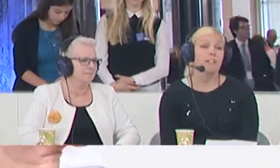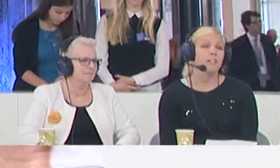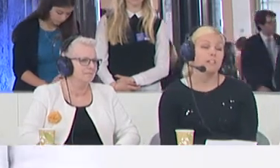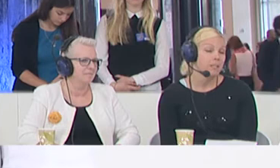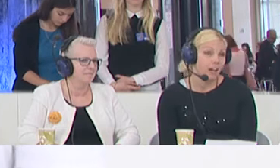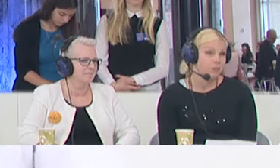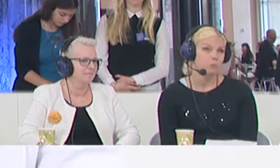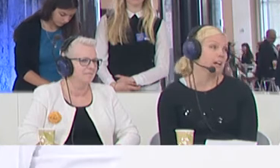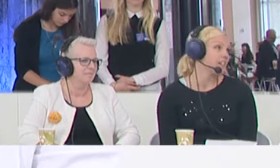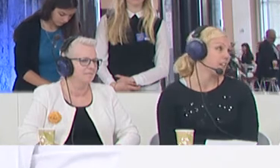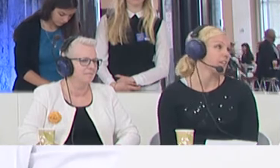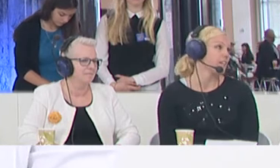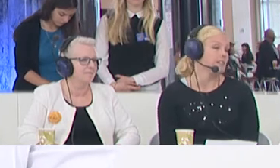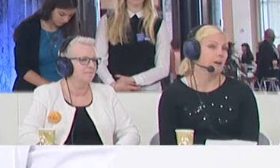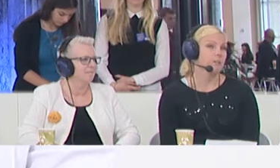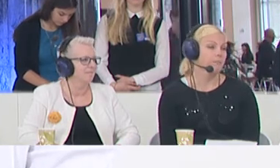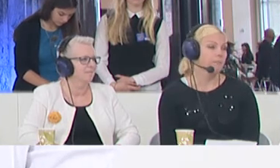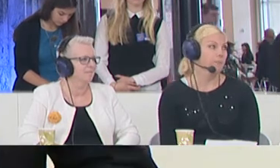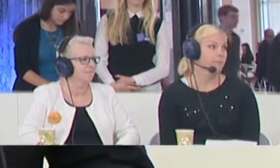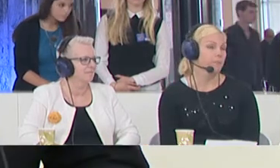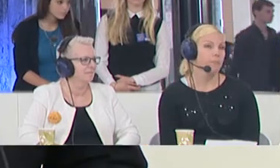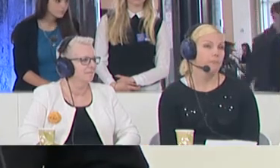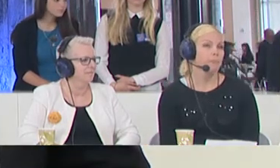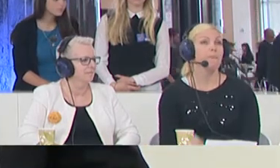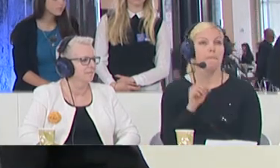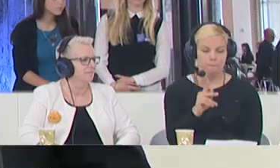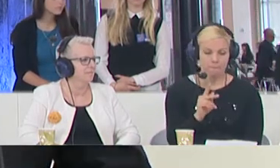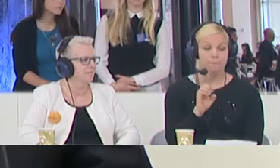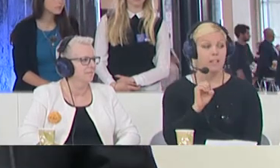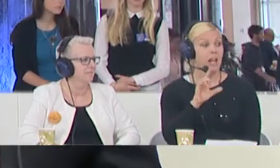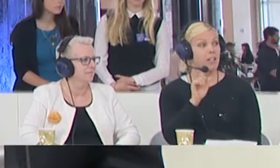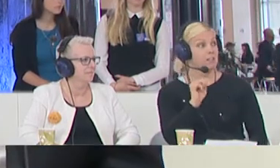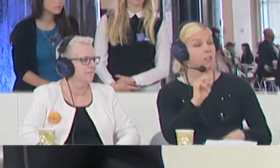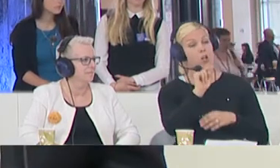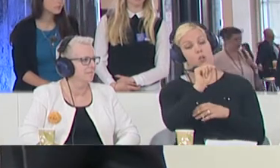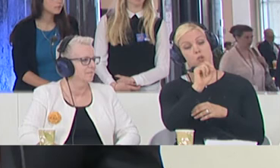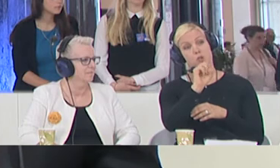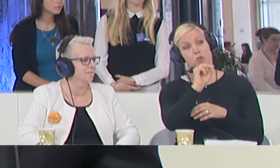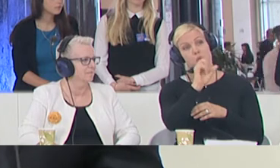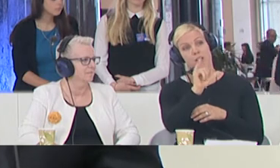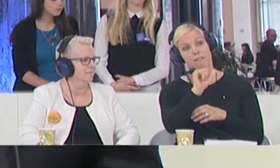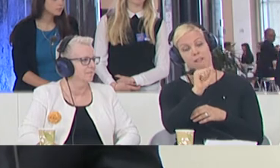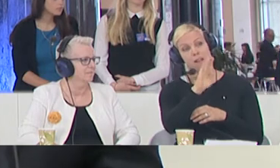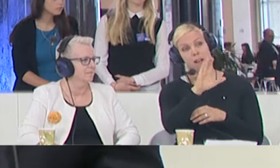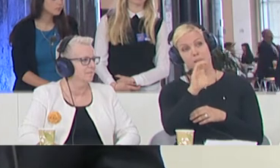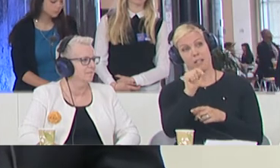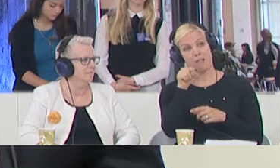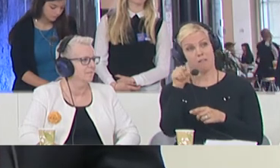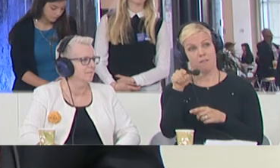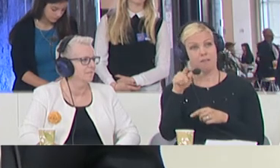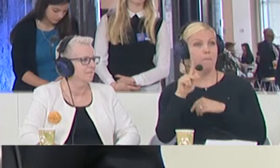I mean, in Libya? Where is it that it stops? Alan, this is Tony Abbott, Australia's prime minister. He's taken to paying